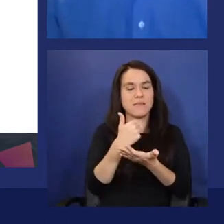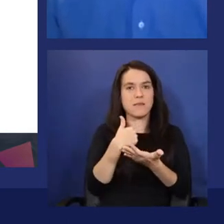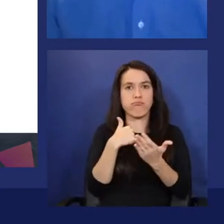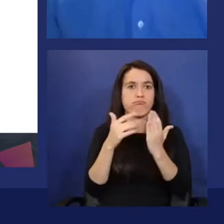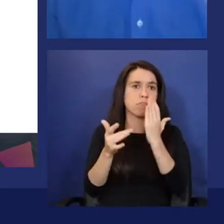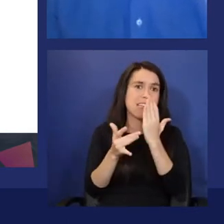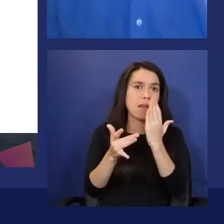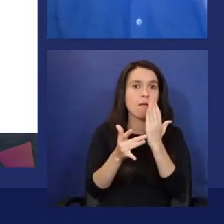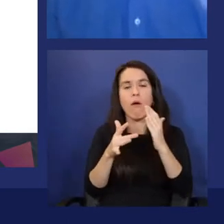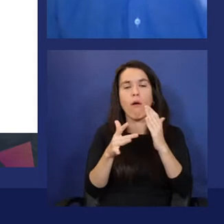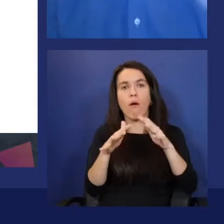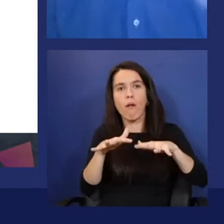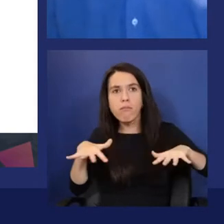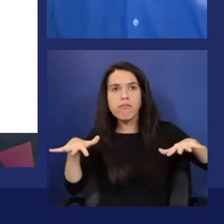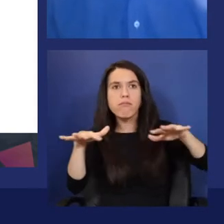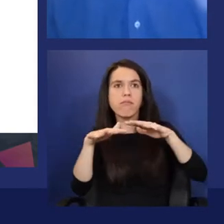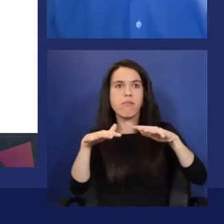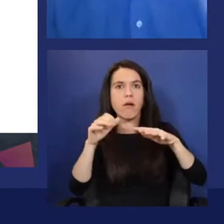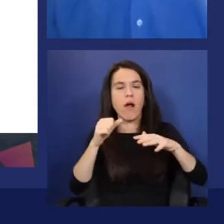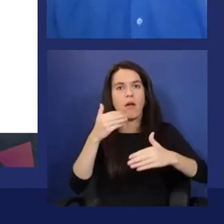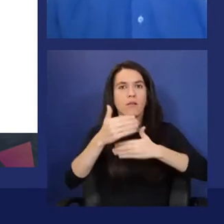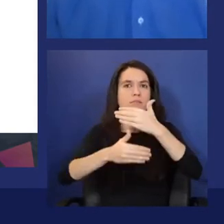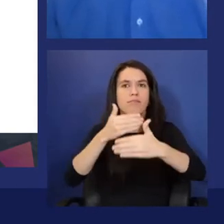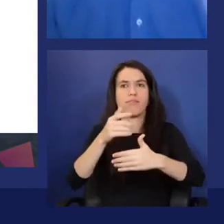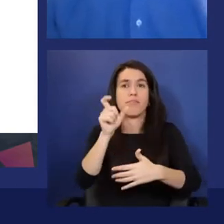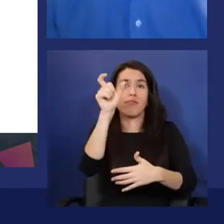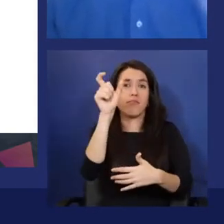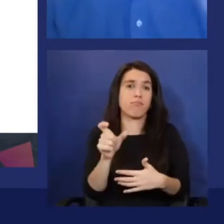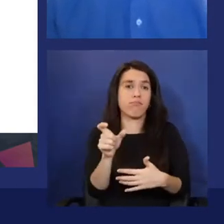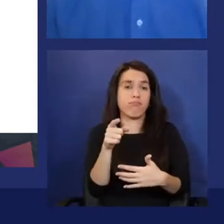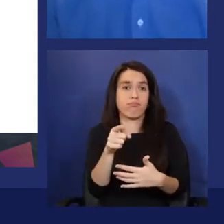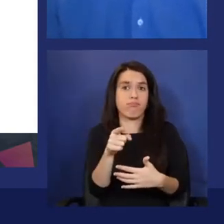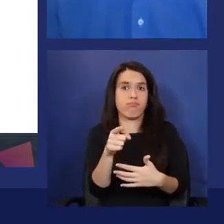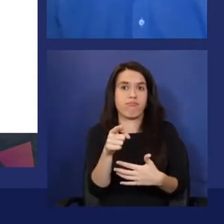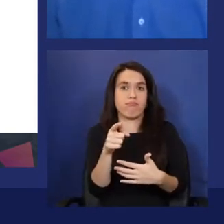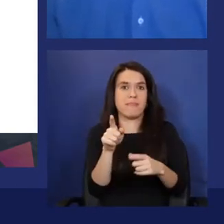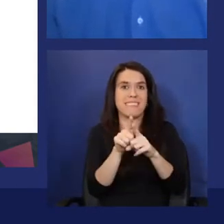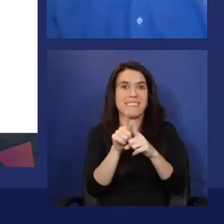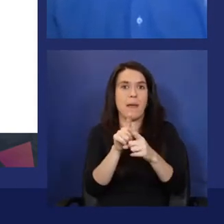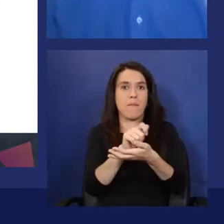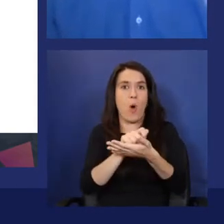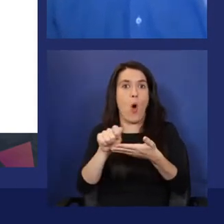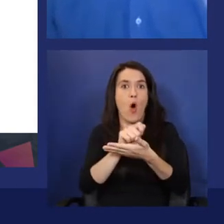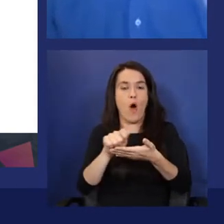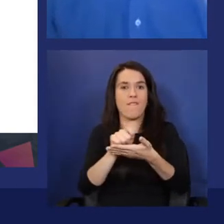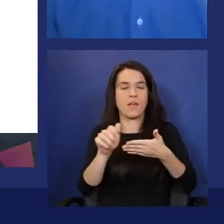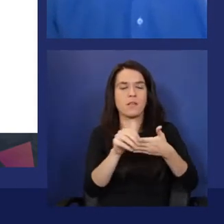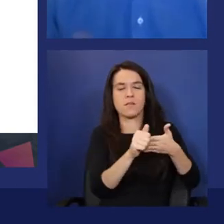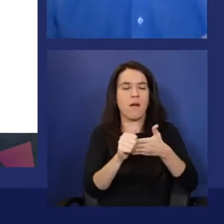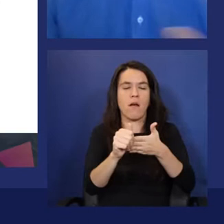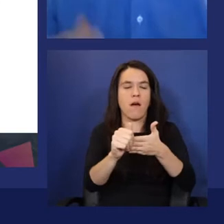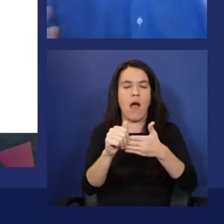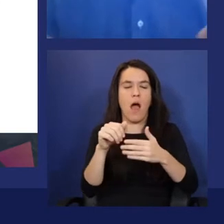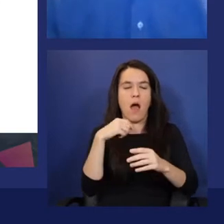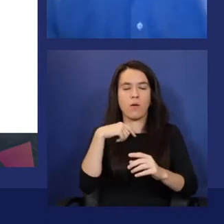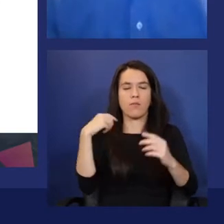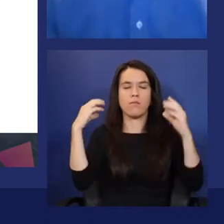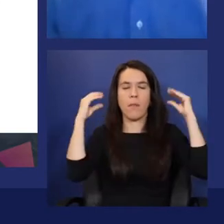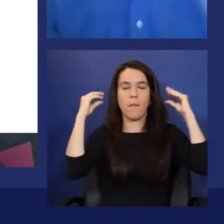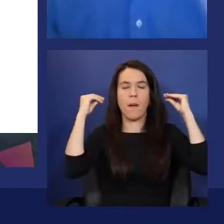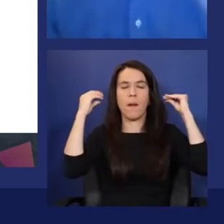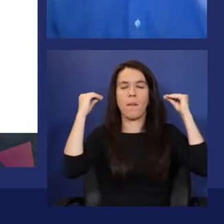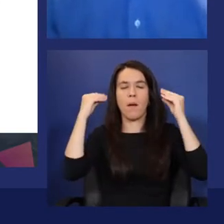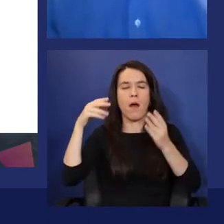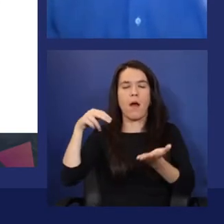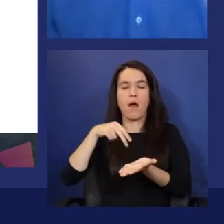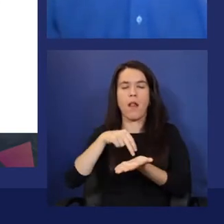the field to operate with a subject matter expert back in the office to assist over machineries